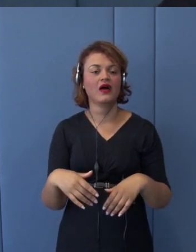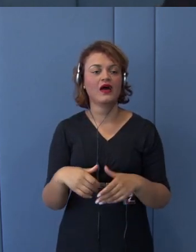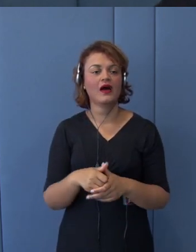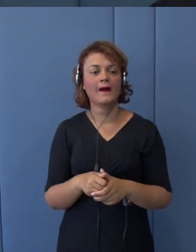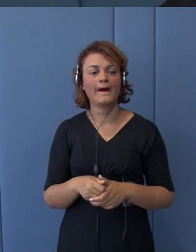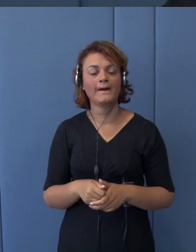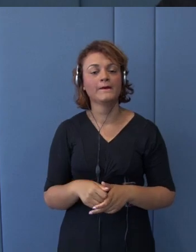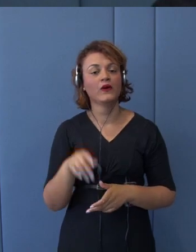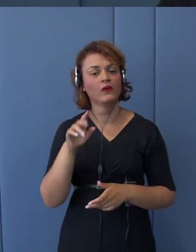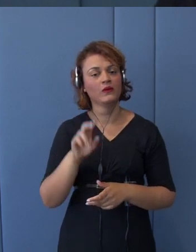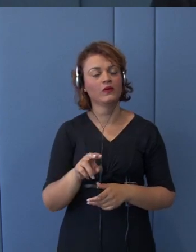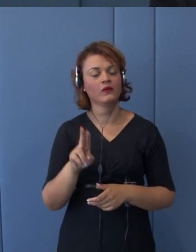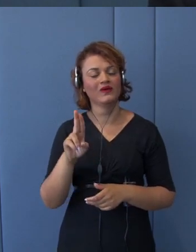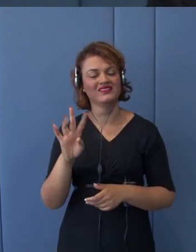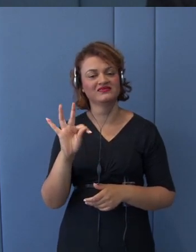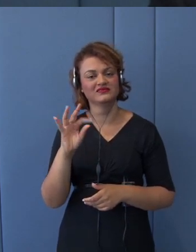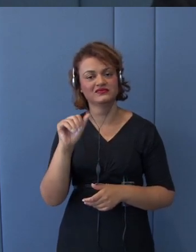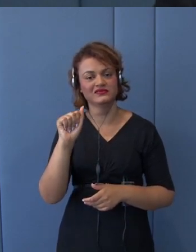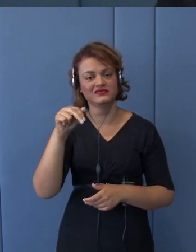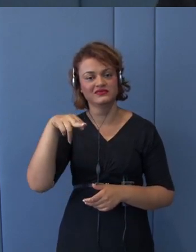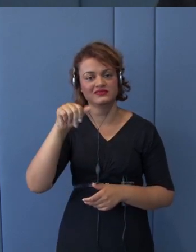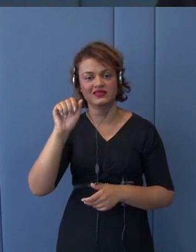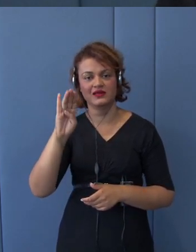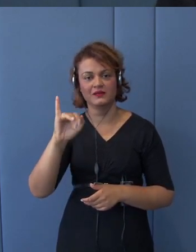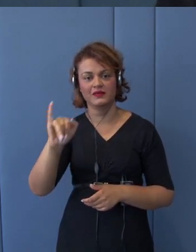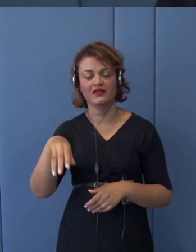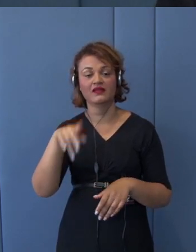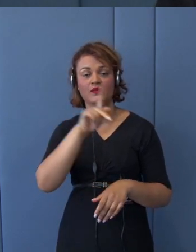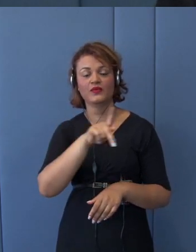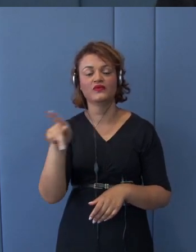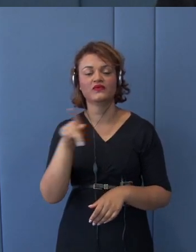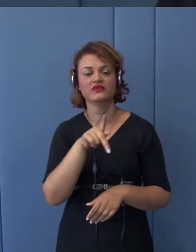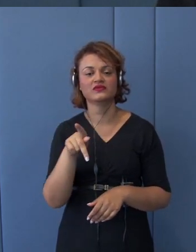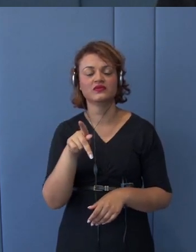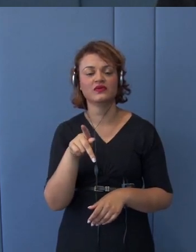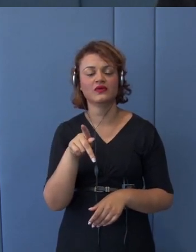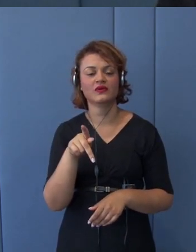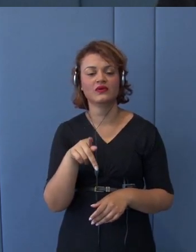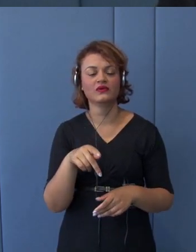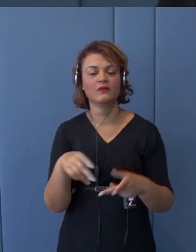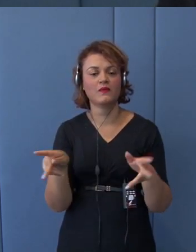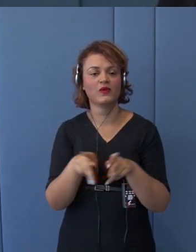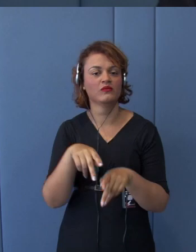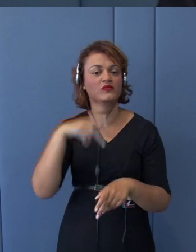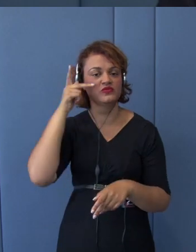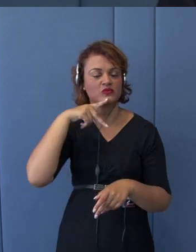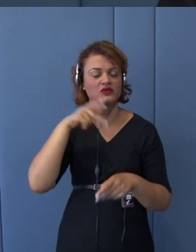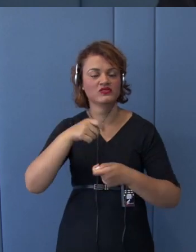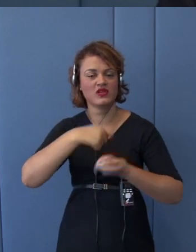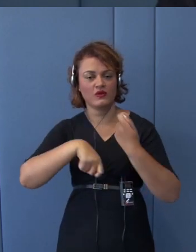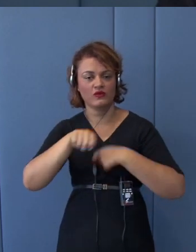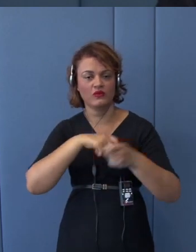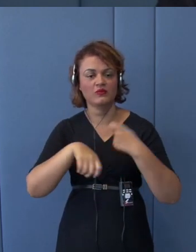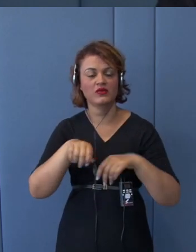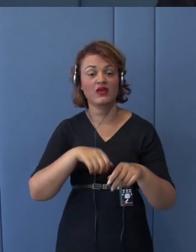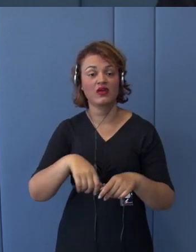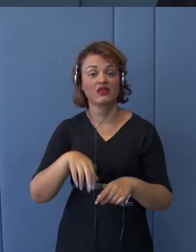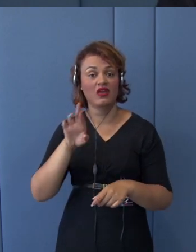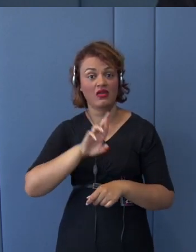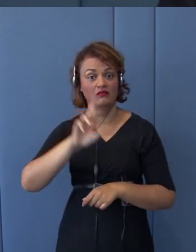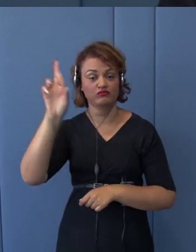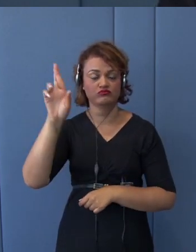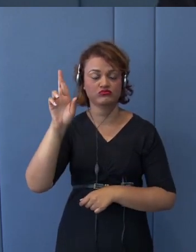Professor of International Political Economy and Dean at the School of International Communication, Kansai University